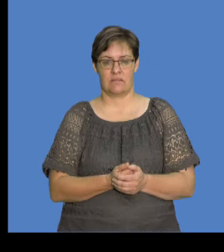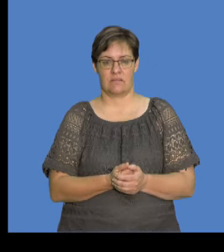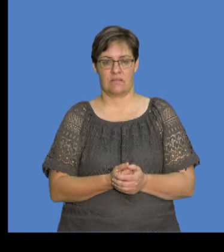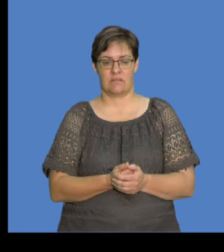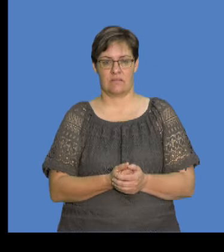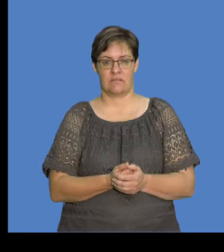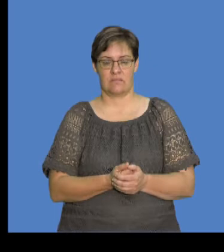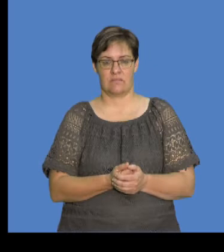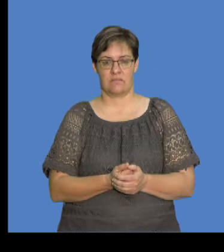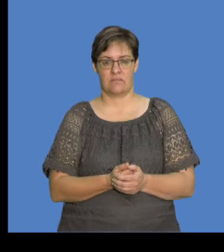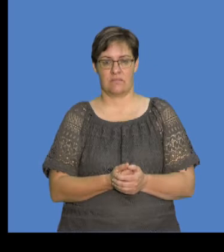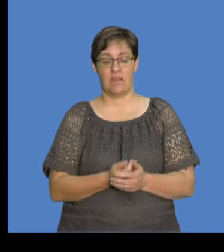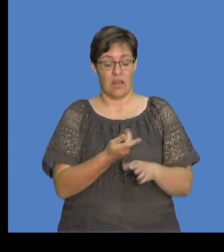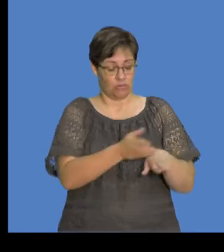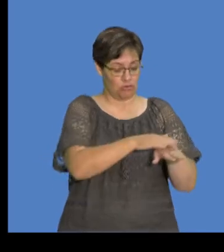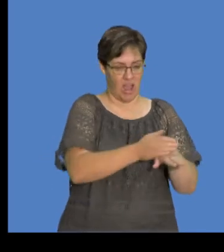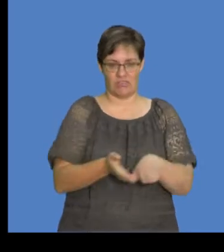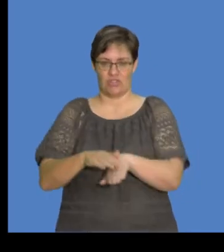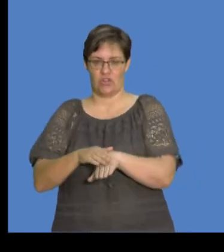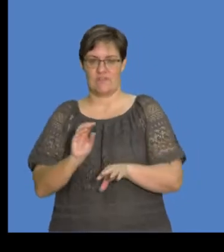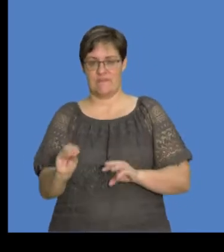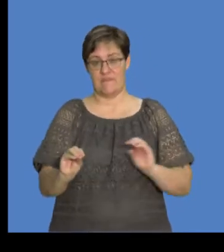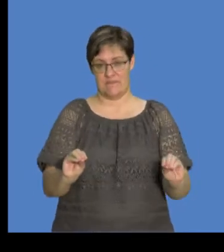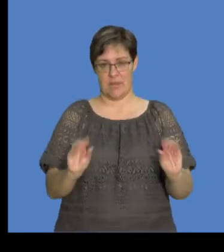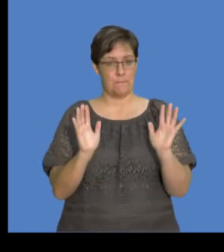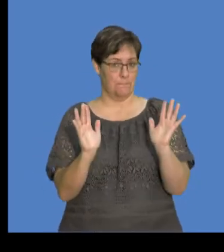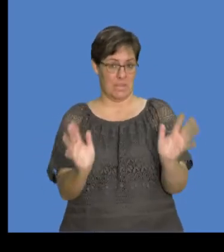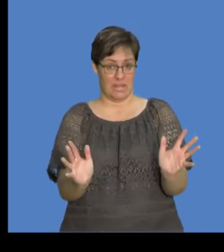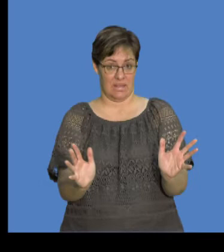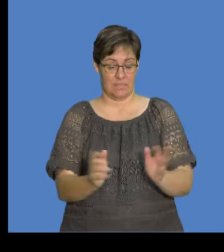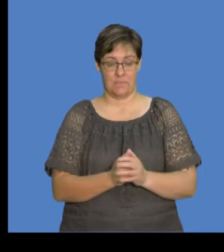Are the only objects that carry charge, okay?